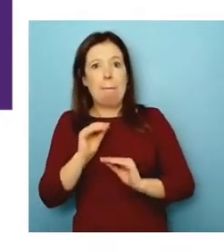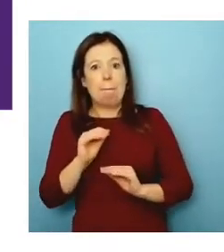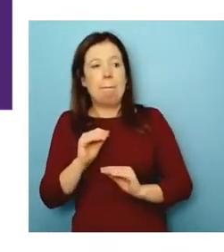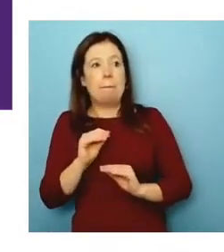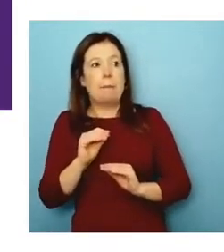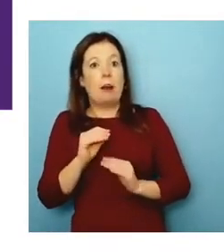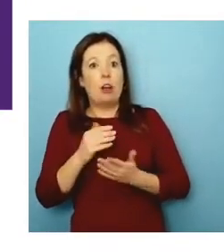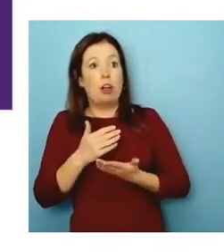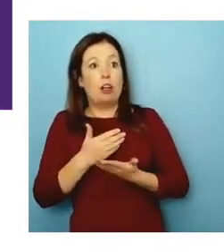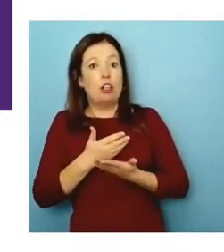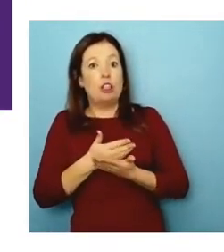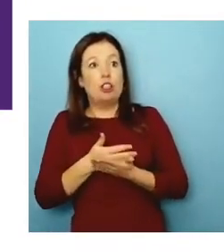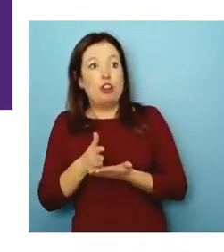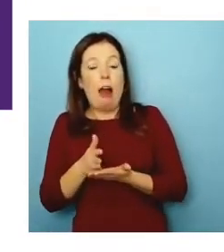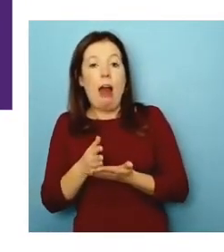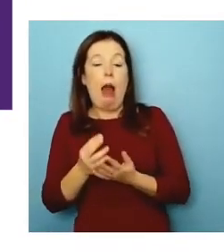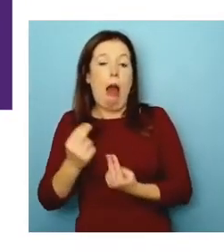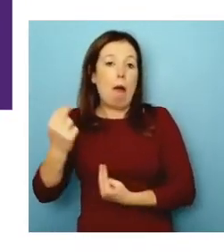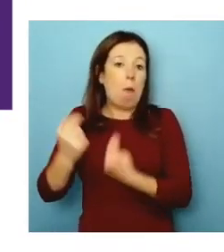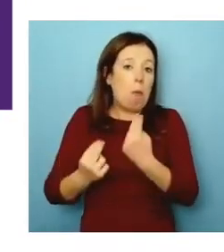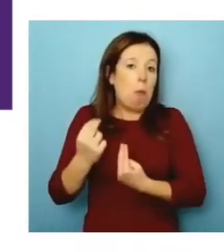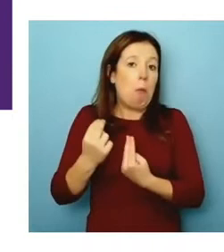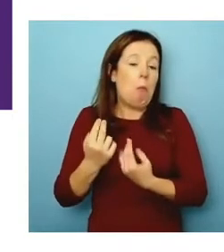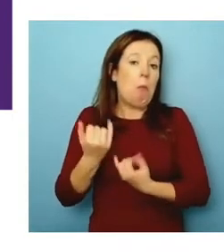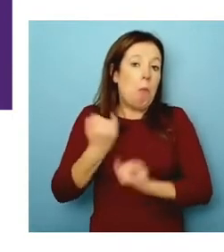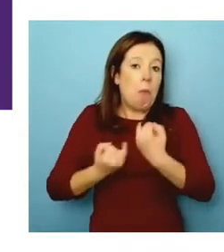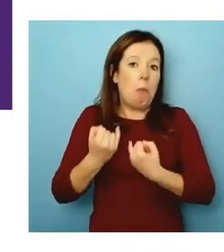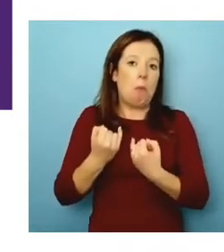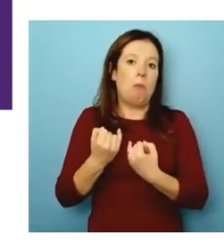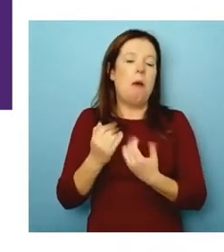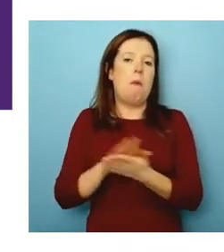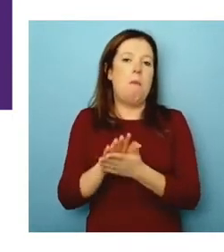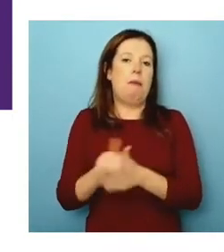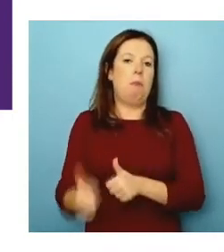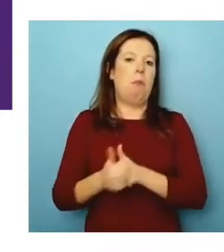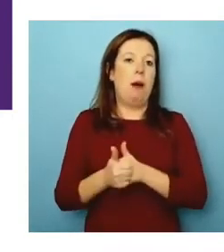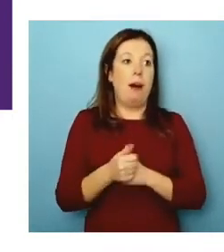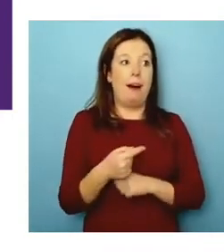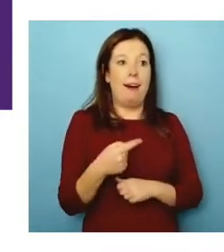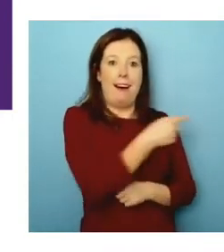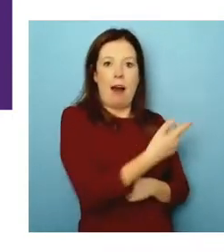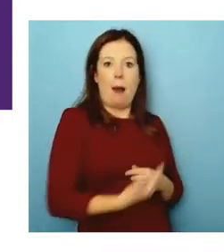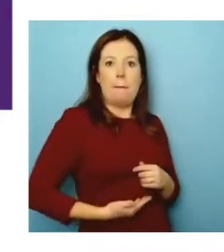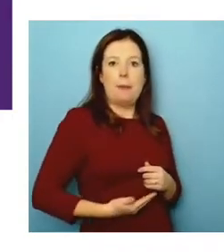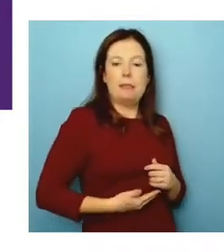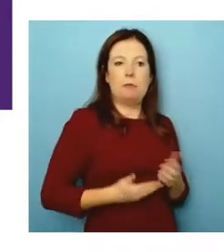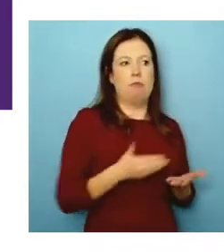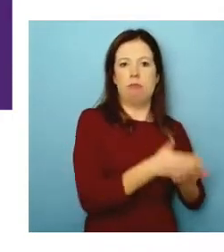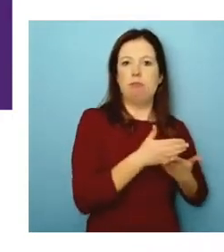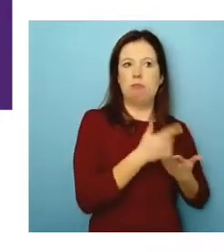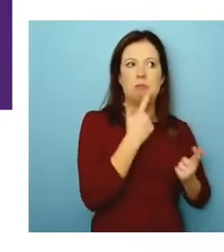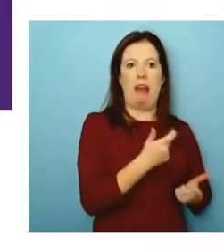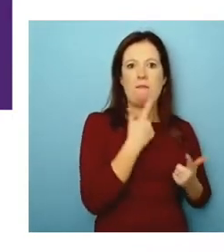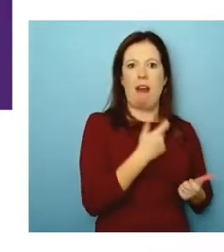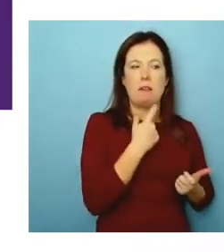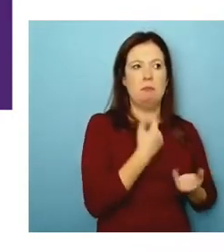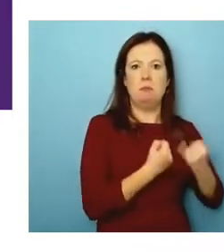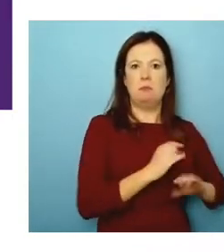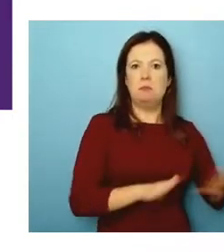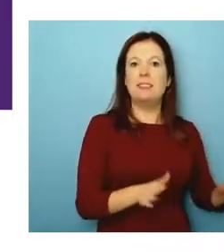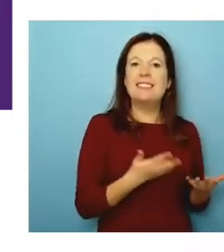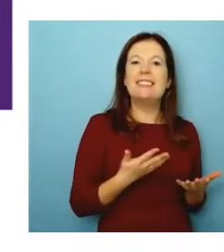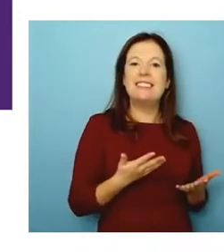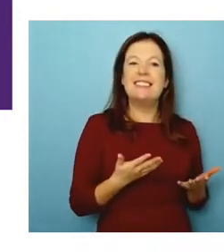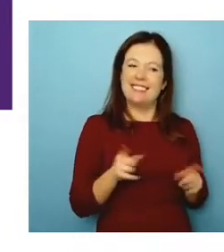other people critique it and, you know, then it's valid, business is often about protecting. So it's been a really interesting journey